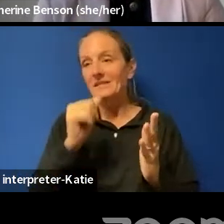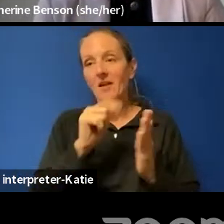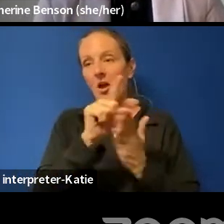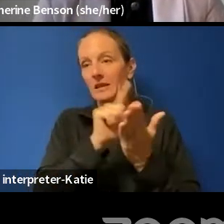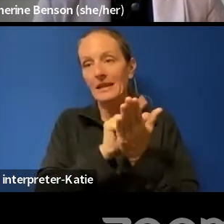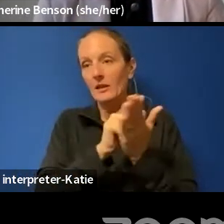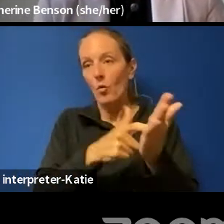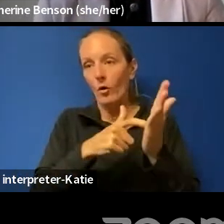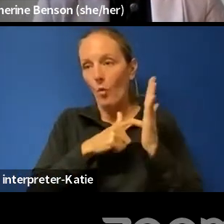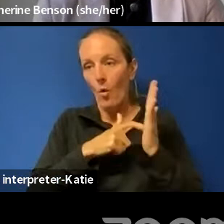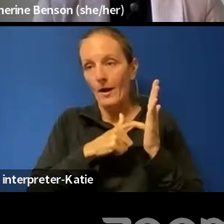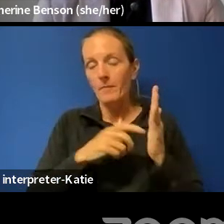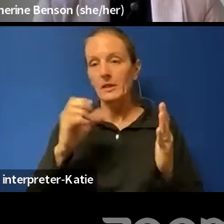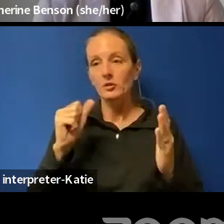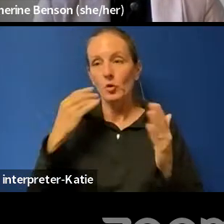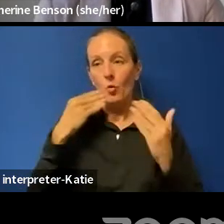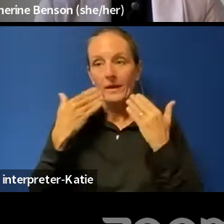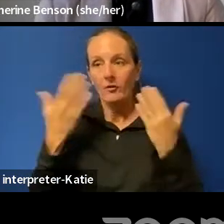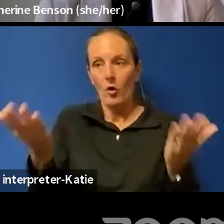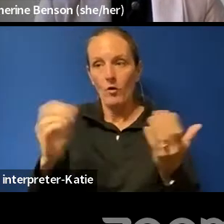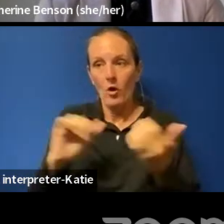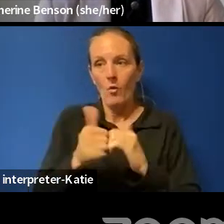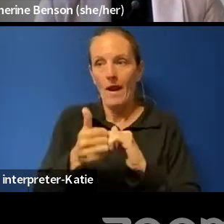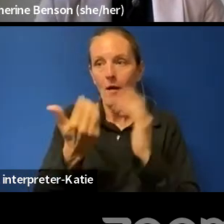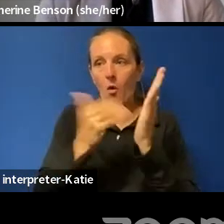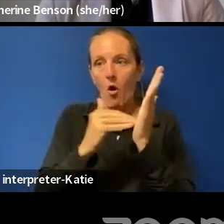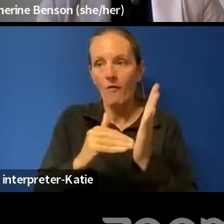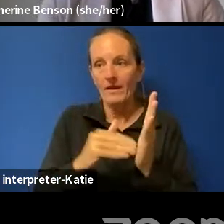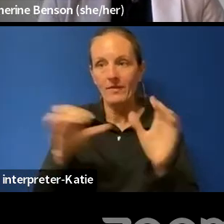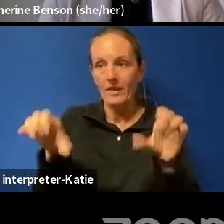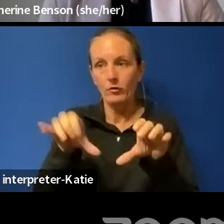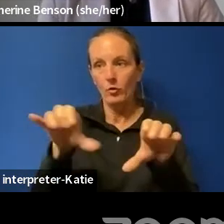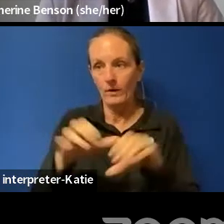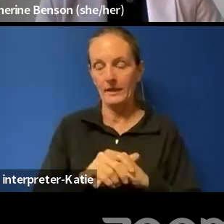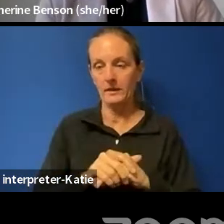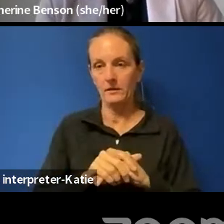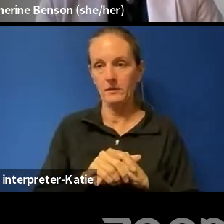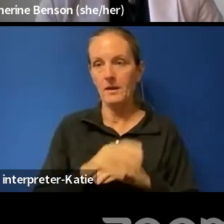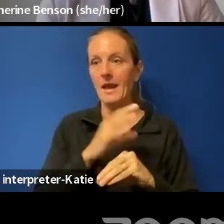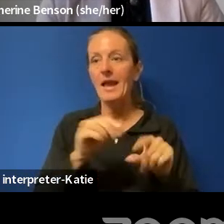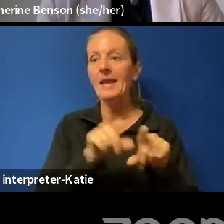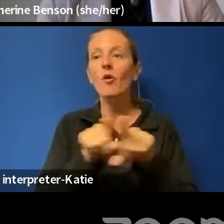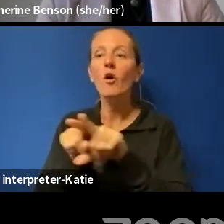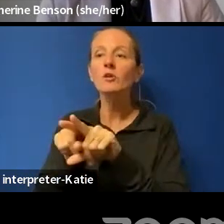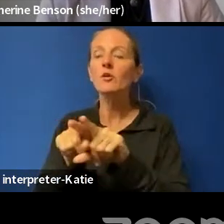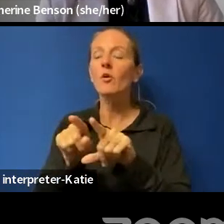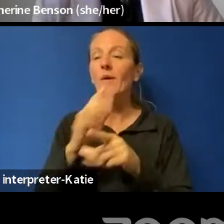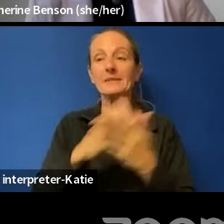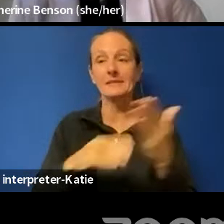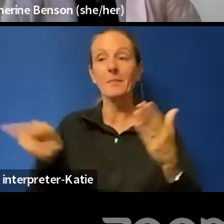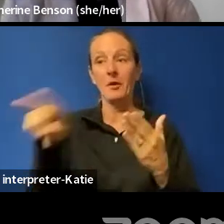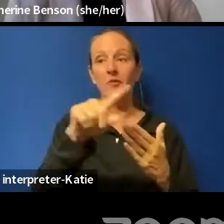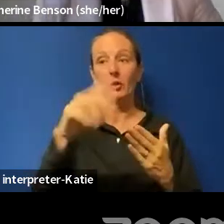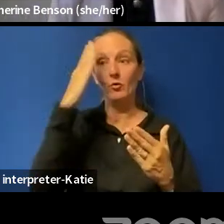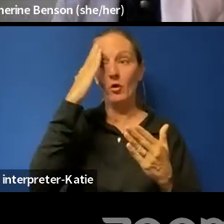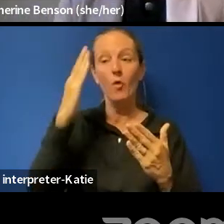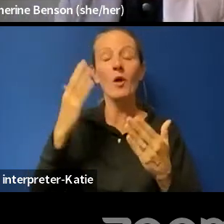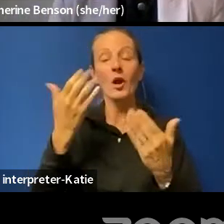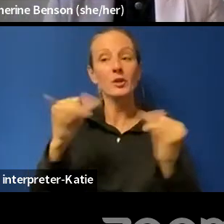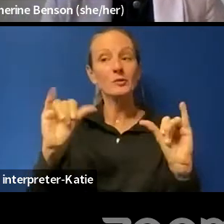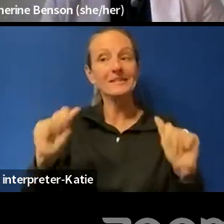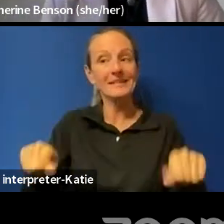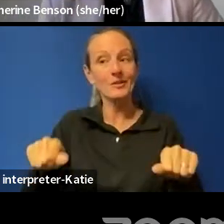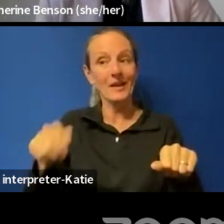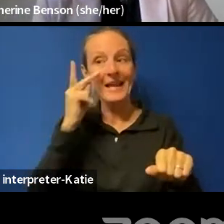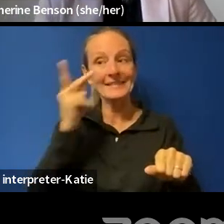So we really don't know how often they're doing that. And also, um, as some of you may know that you can still access the